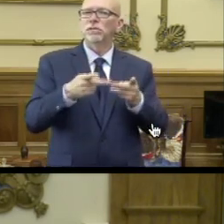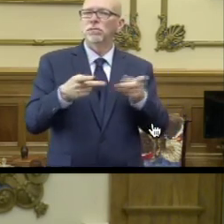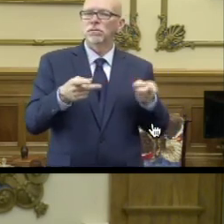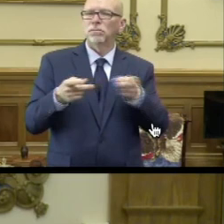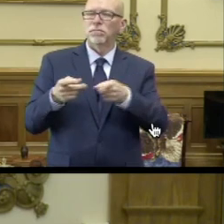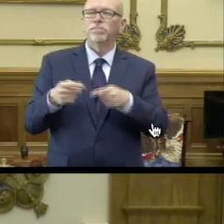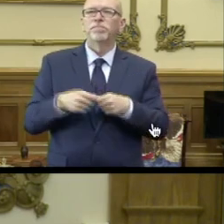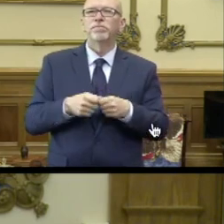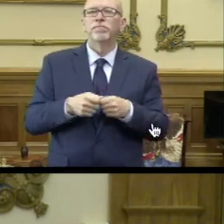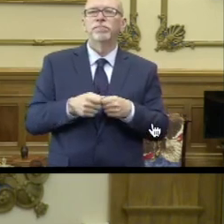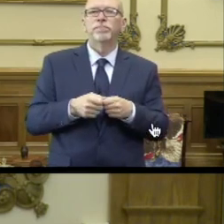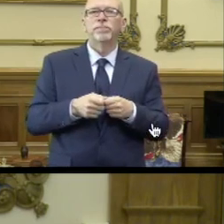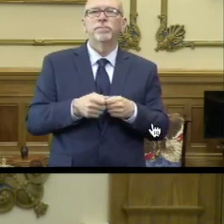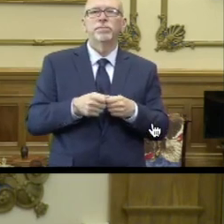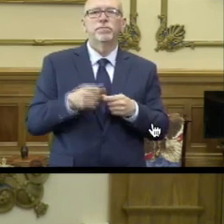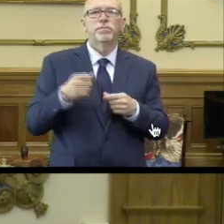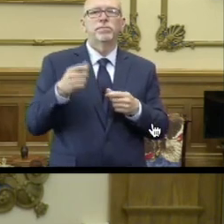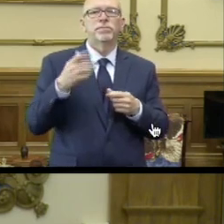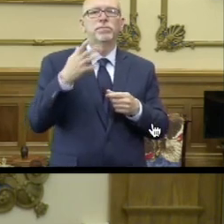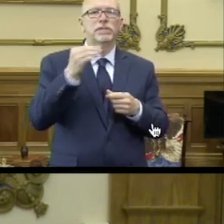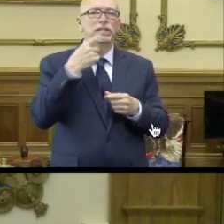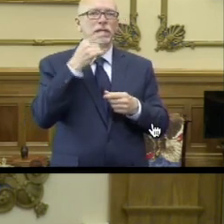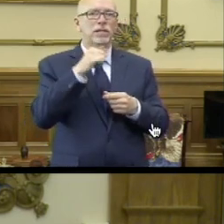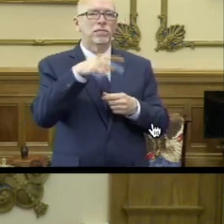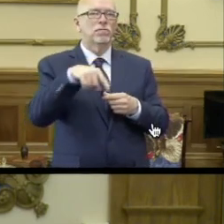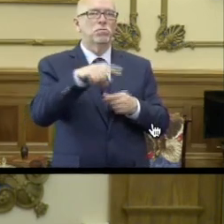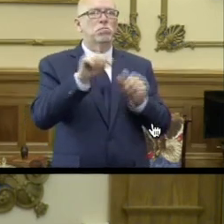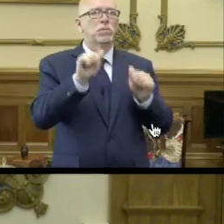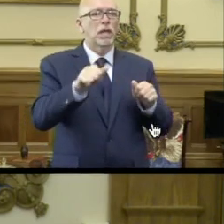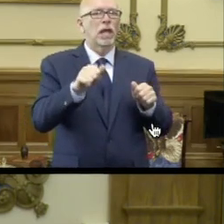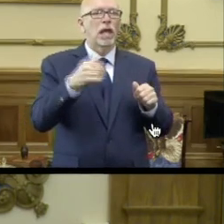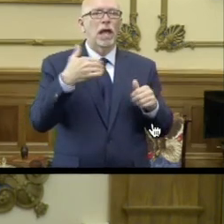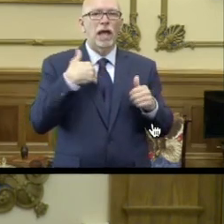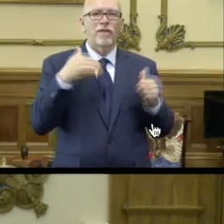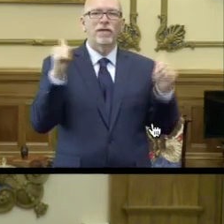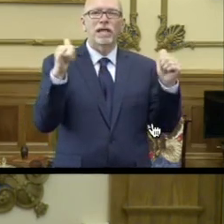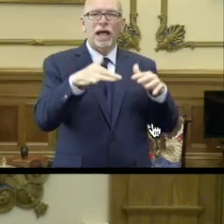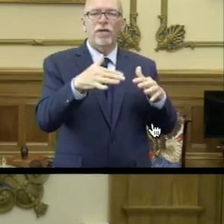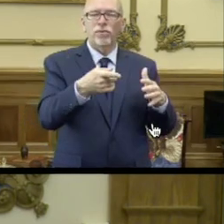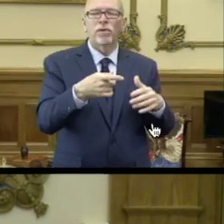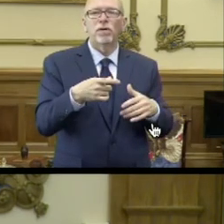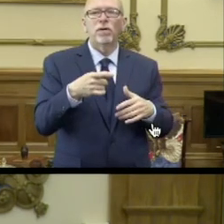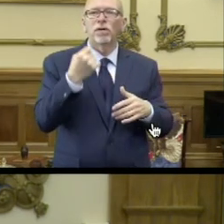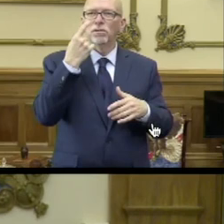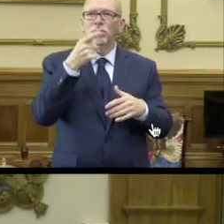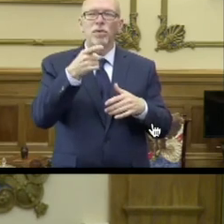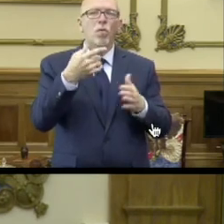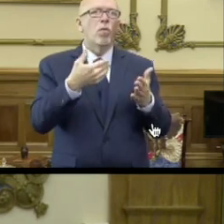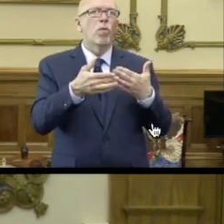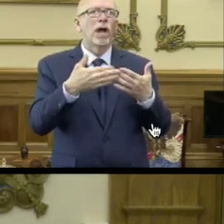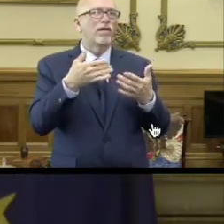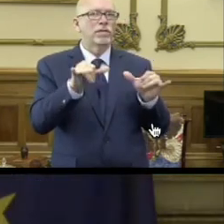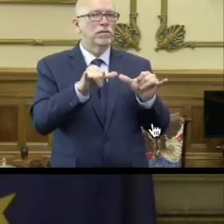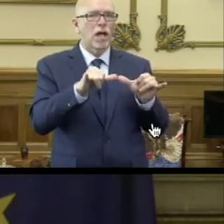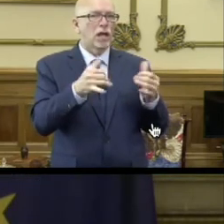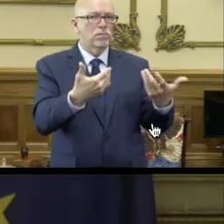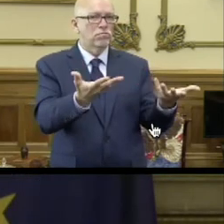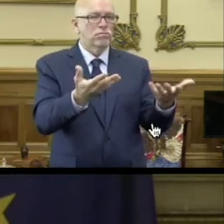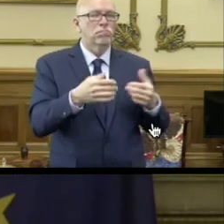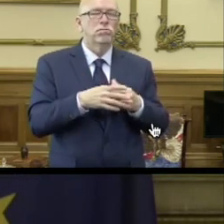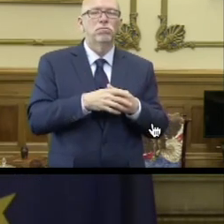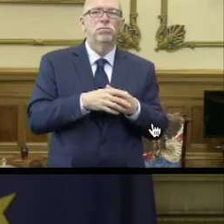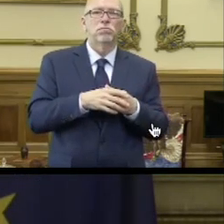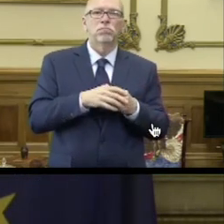basically of now, and say that they can have gatherings, from what I understand, of whatever size. Is there